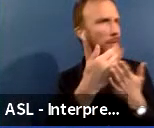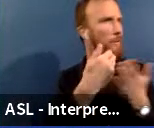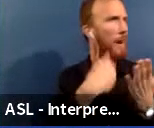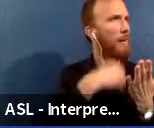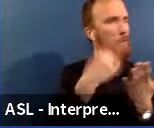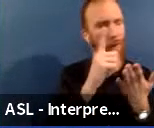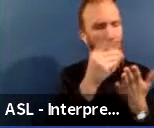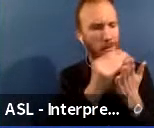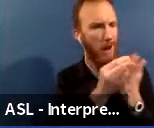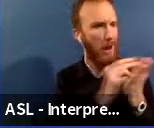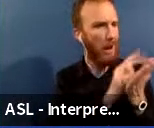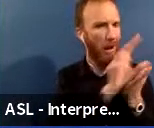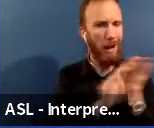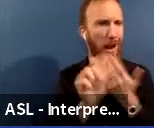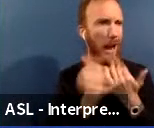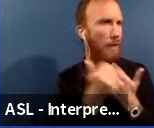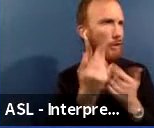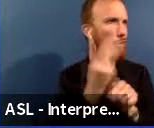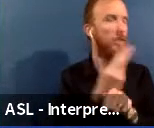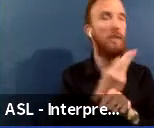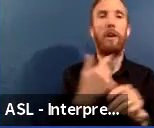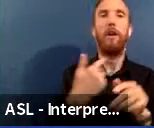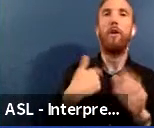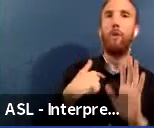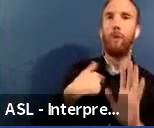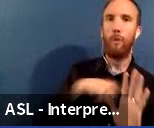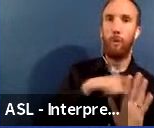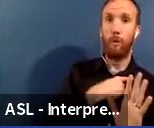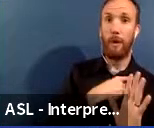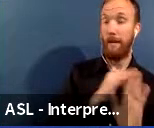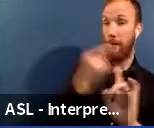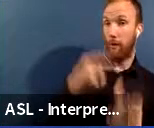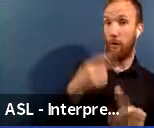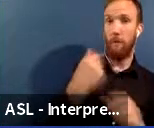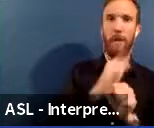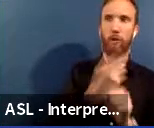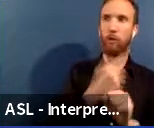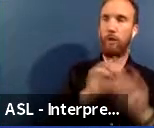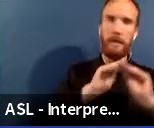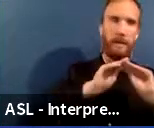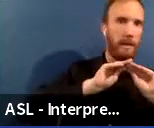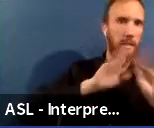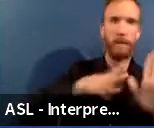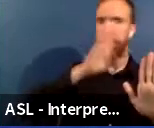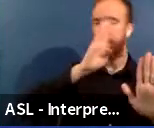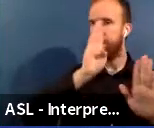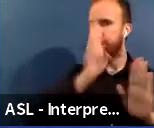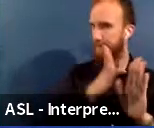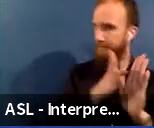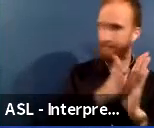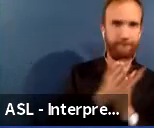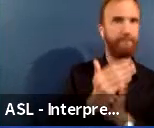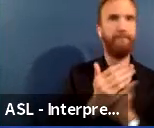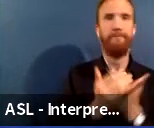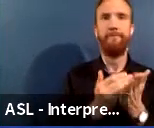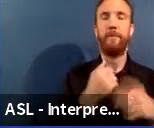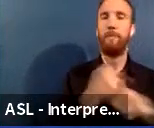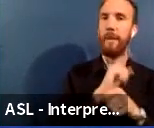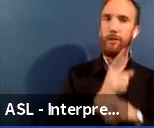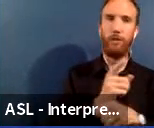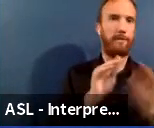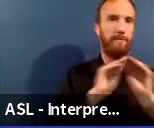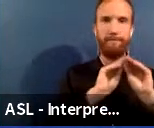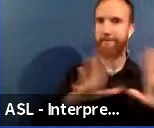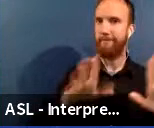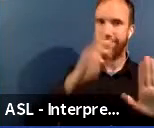money go, we want to make sure that we are clear and consistent. So we hope that this helps to get clearer with each of you this evening.